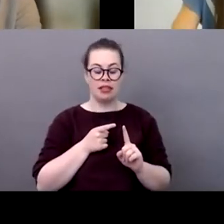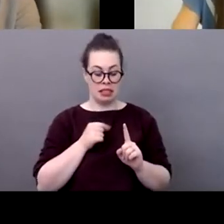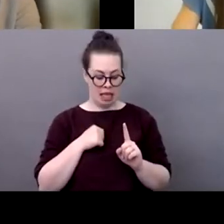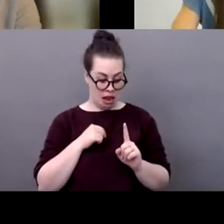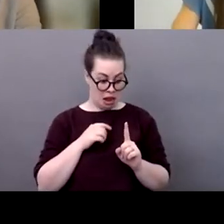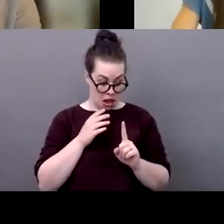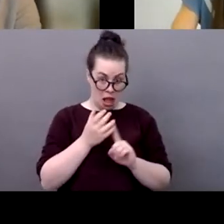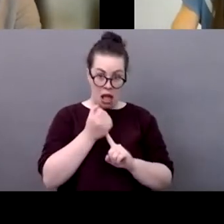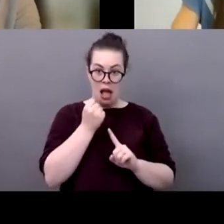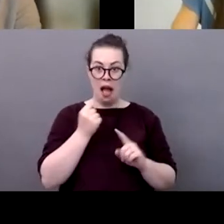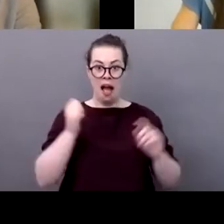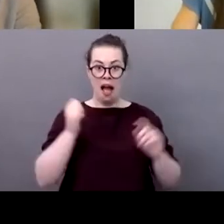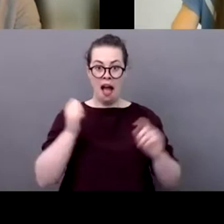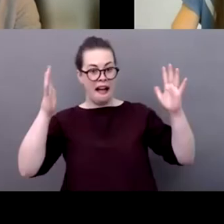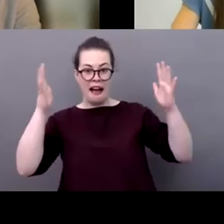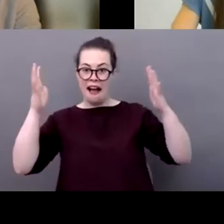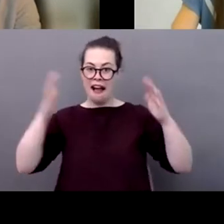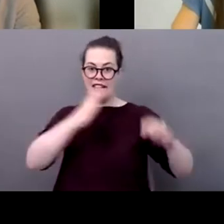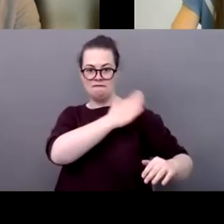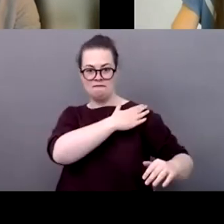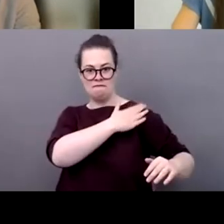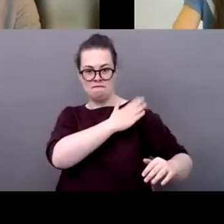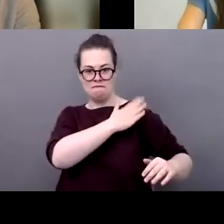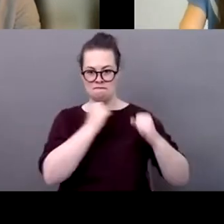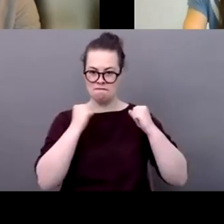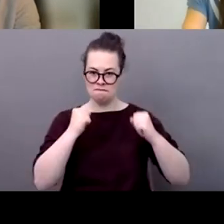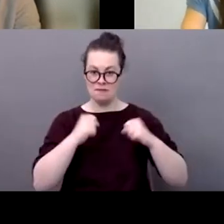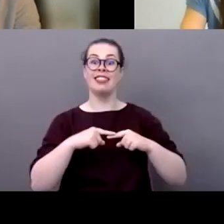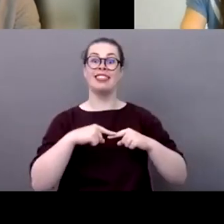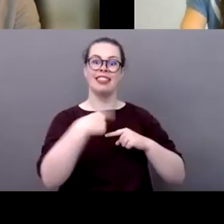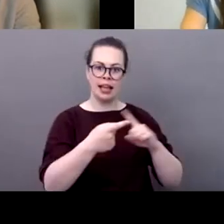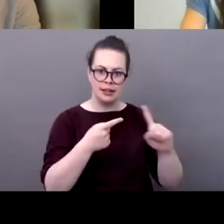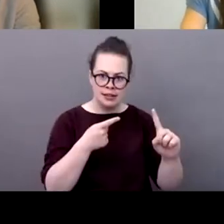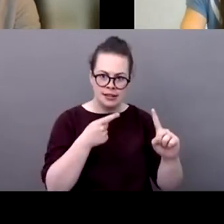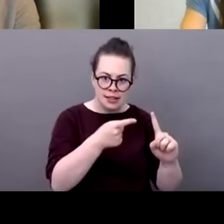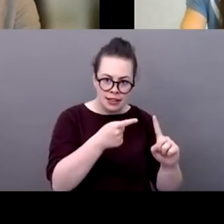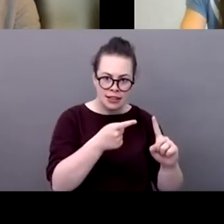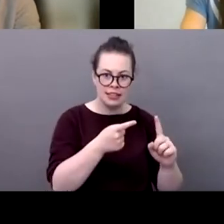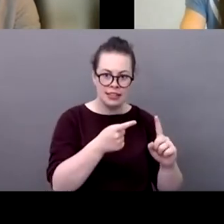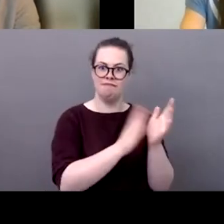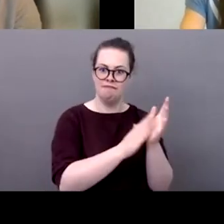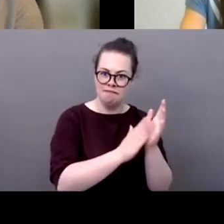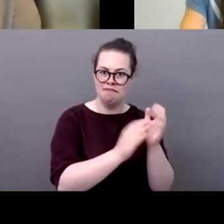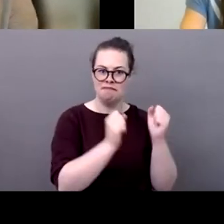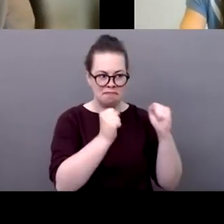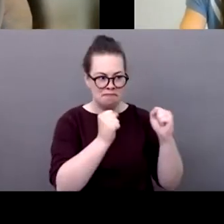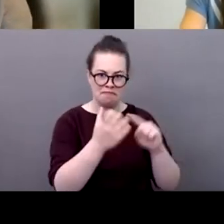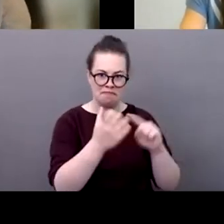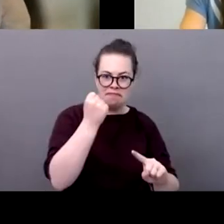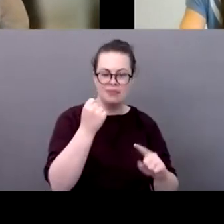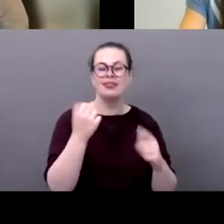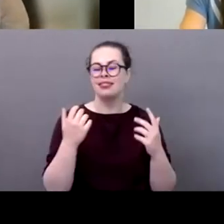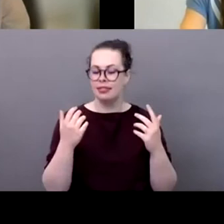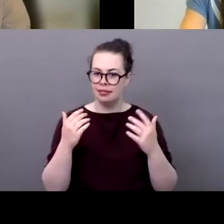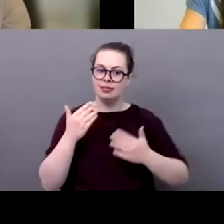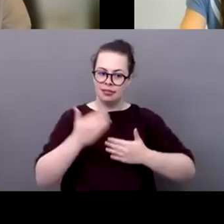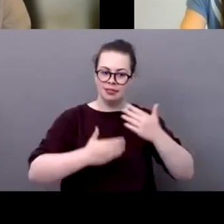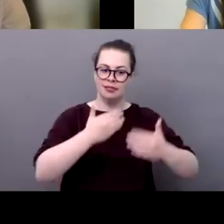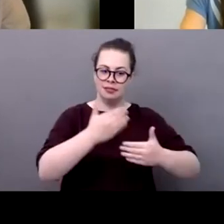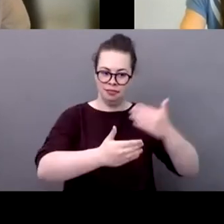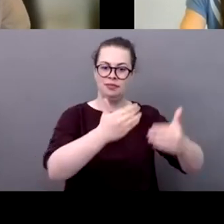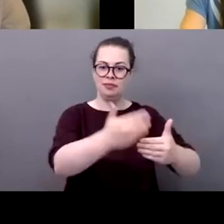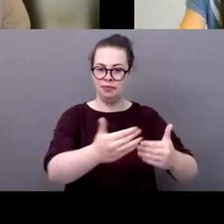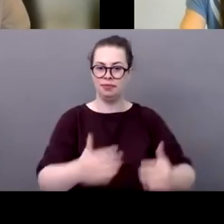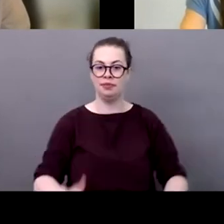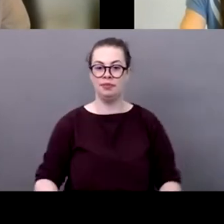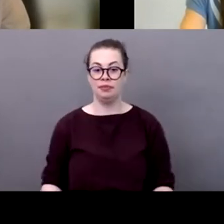uh taken and every step and success i completely agree with you with baby steps we'll get there uh